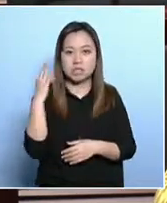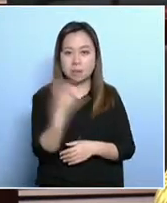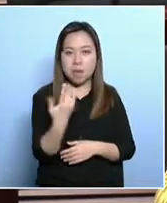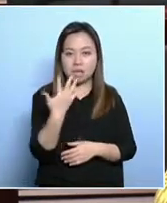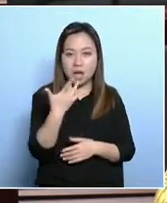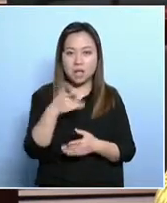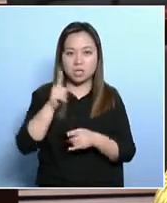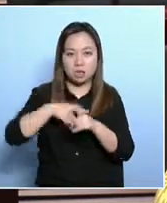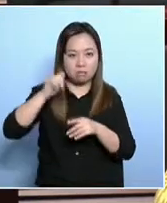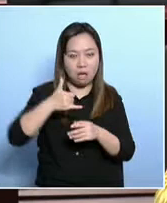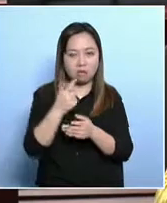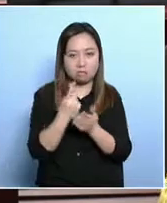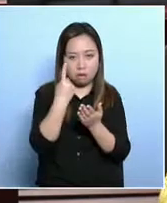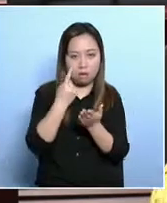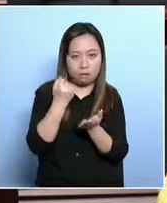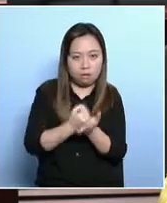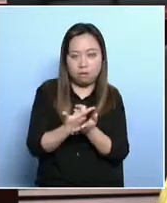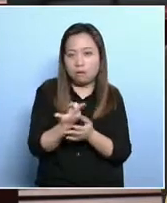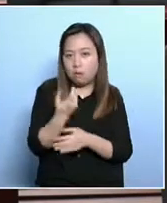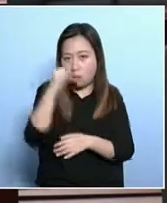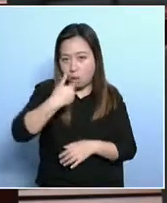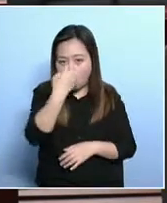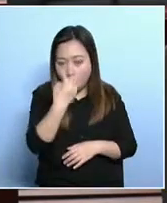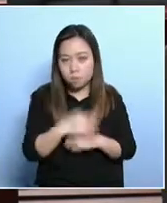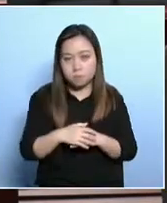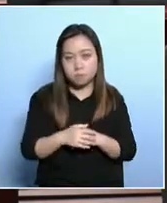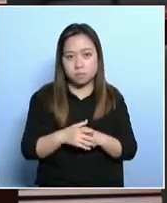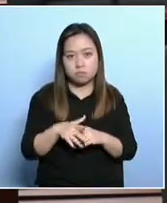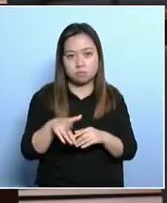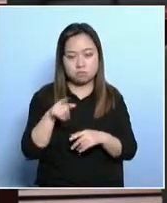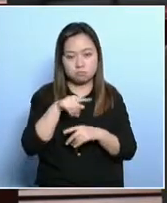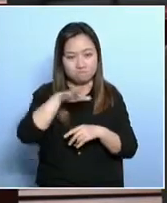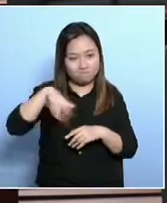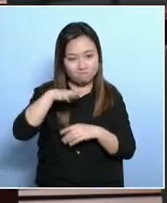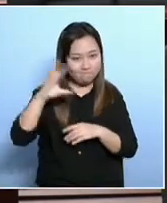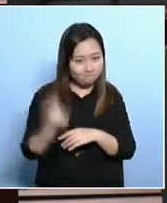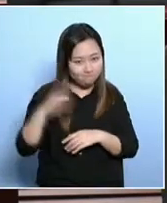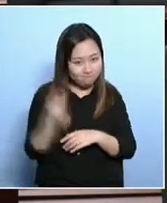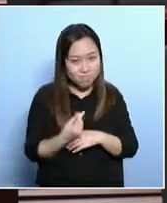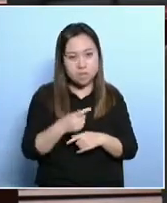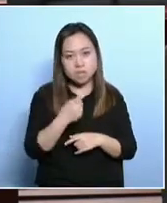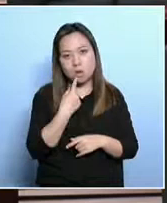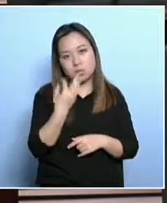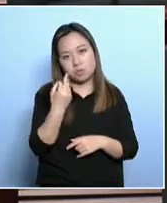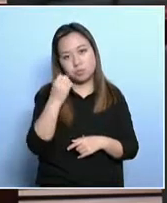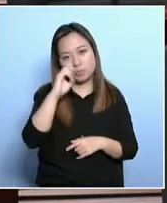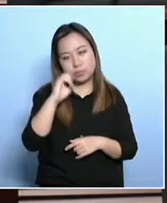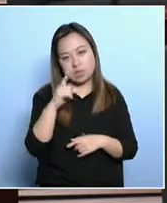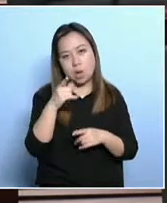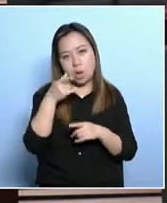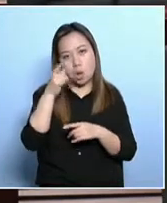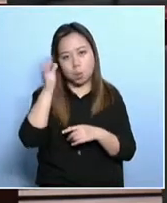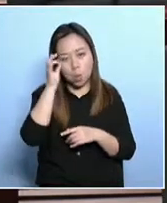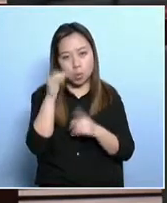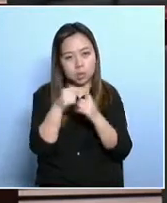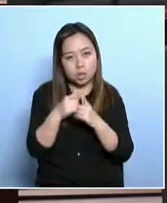new immigrants. Each year, there are over 40,000 people who come to Hong Kong on single